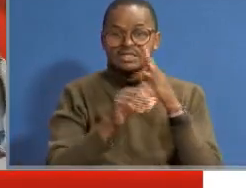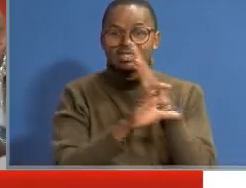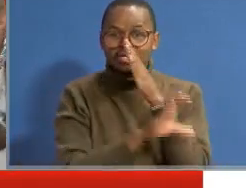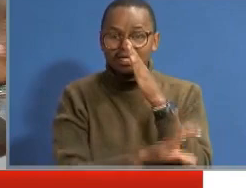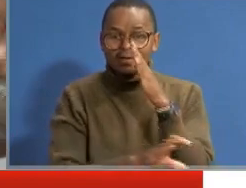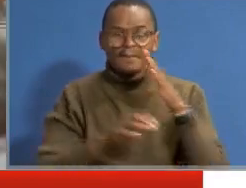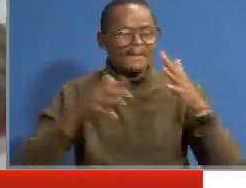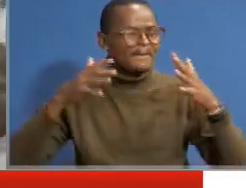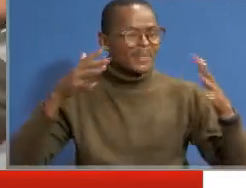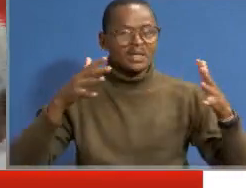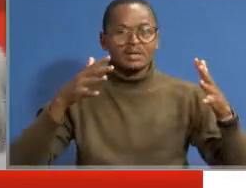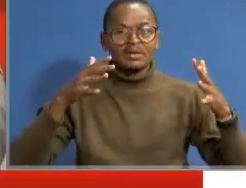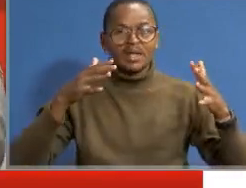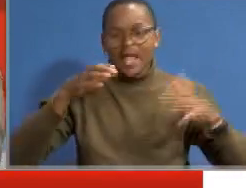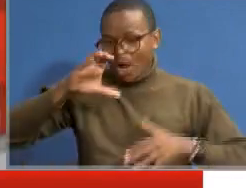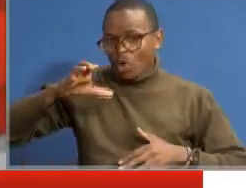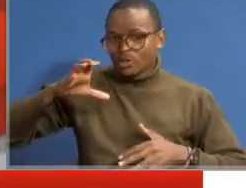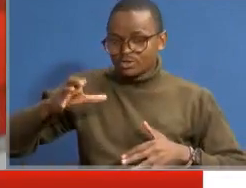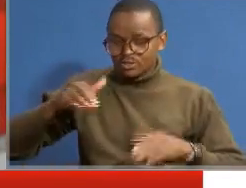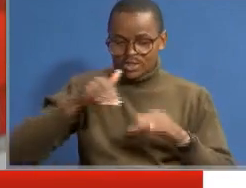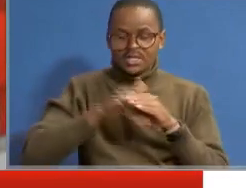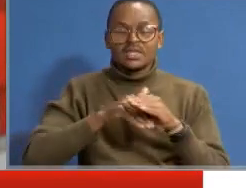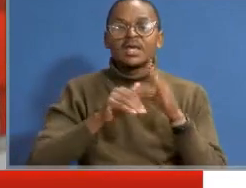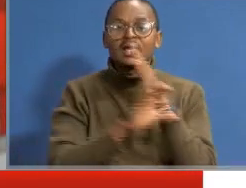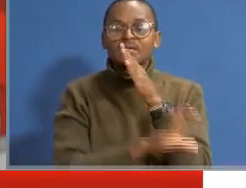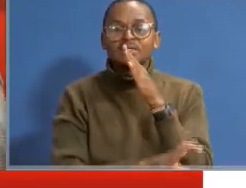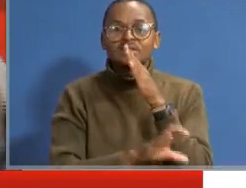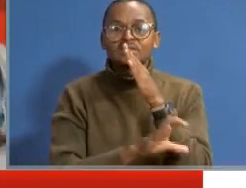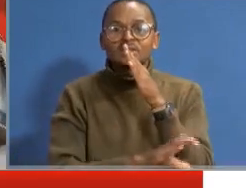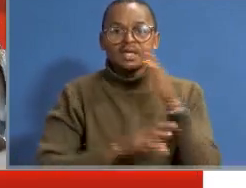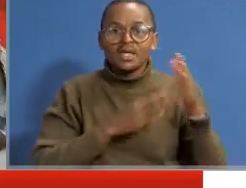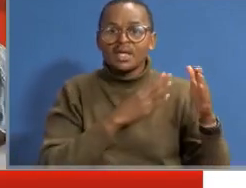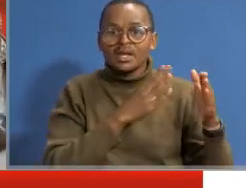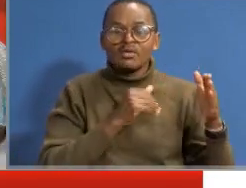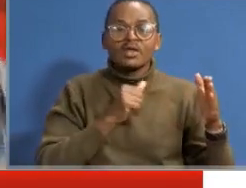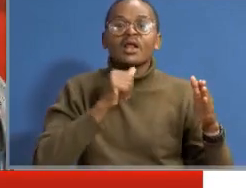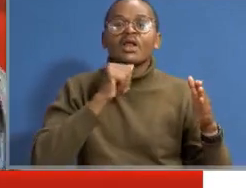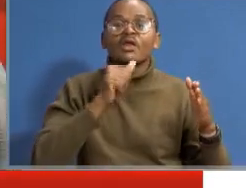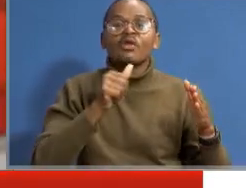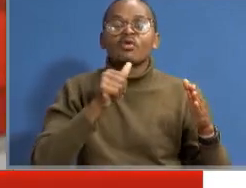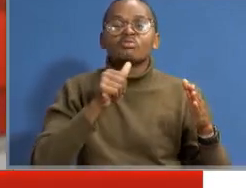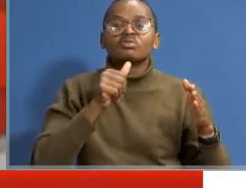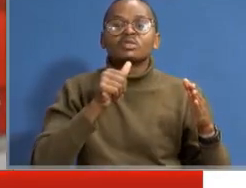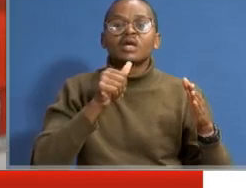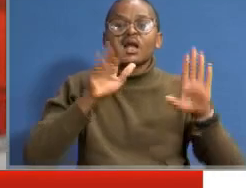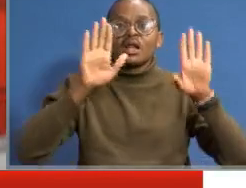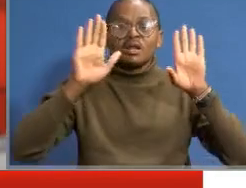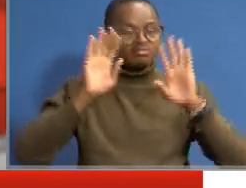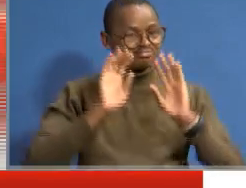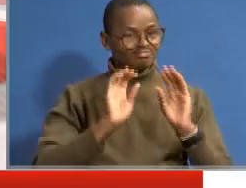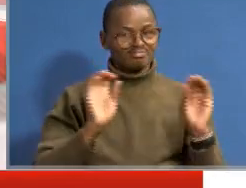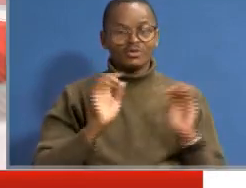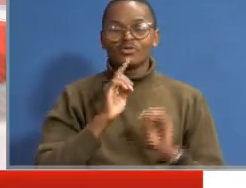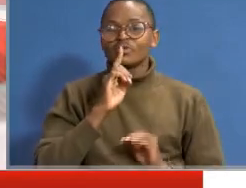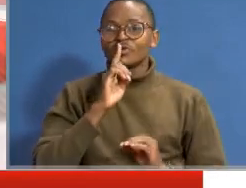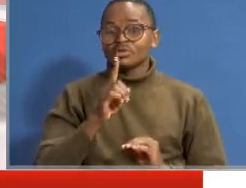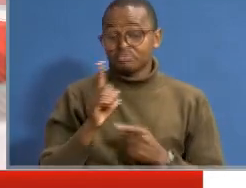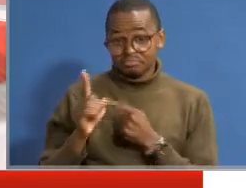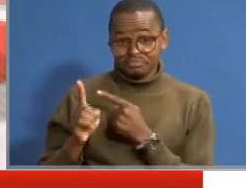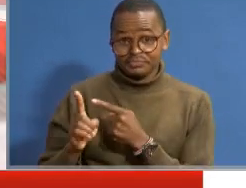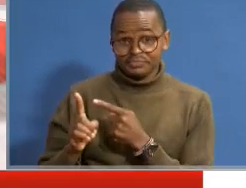We are the biggest constituent in this country. And we shall not take short of that. Right. And you've noted that